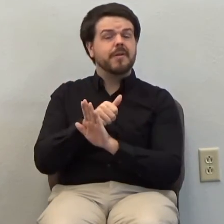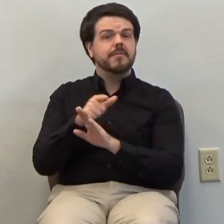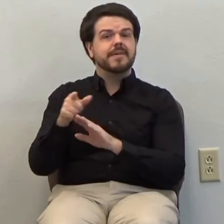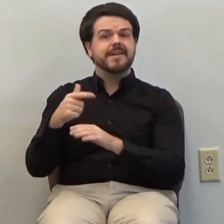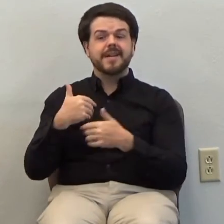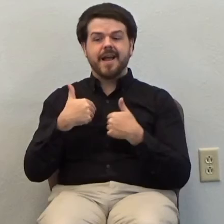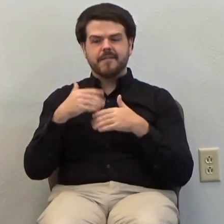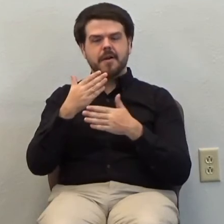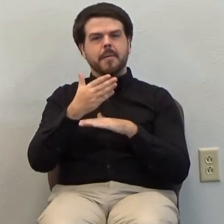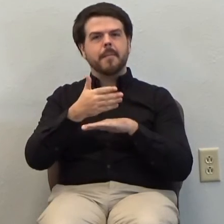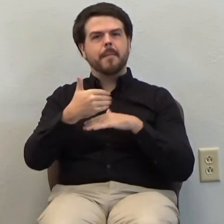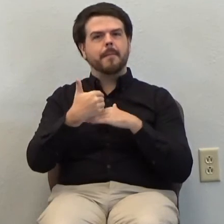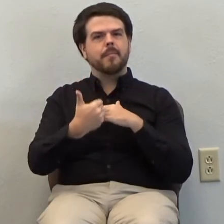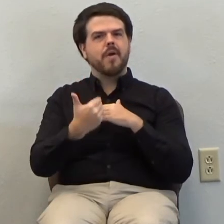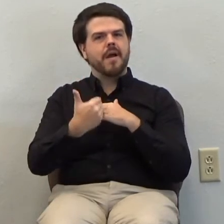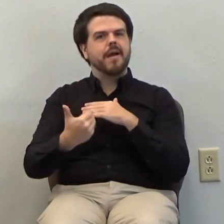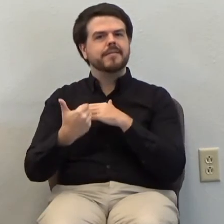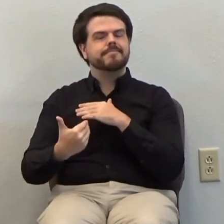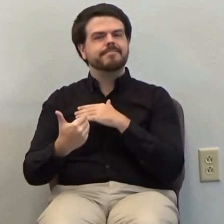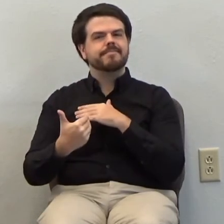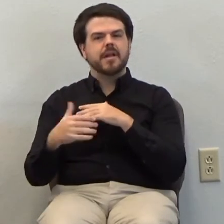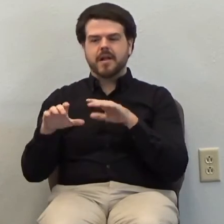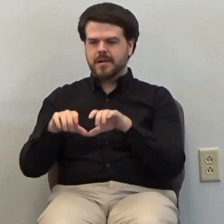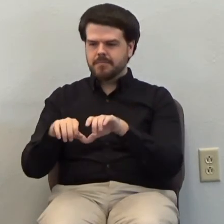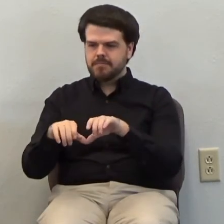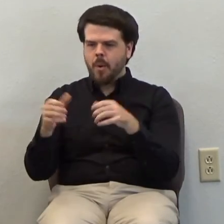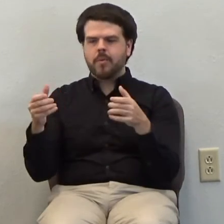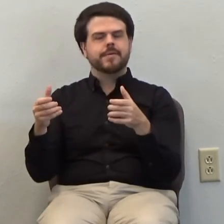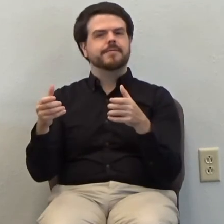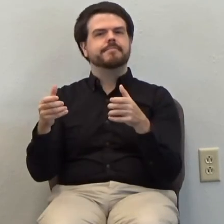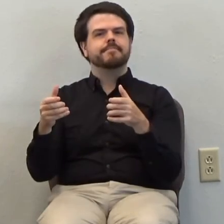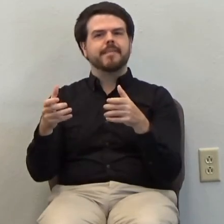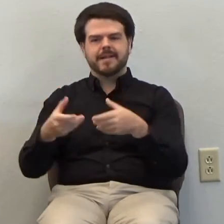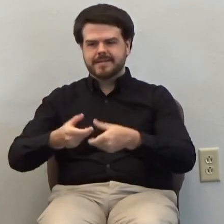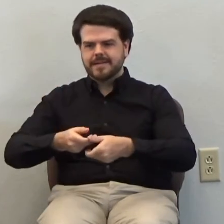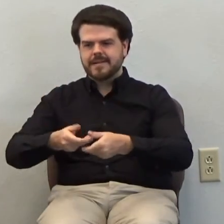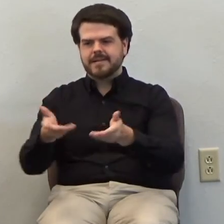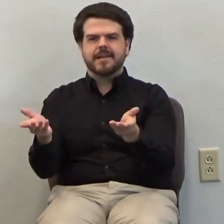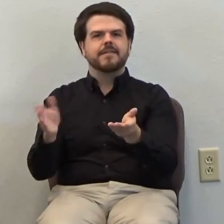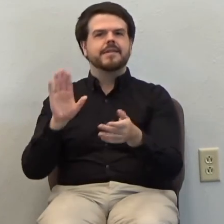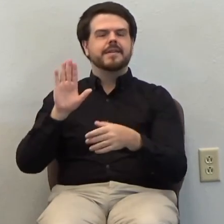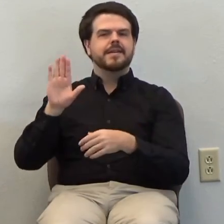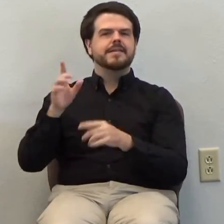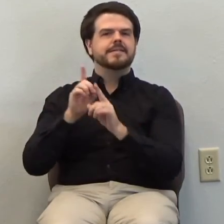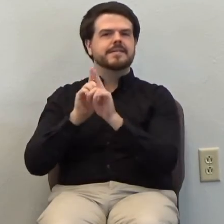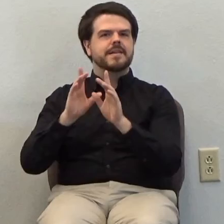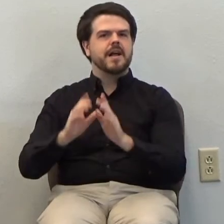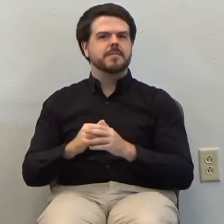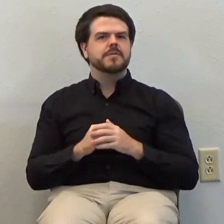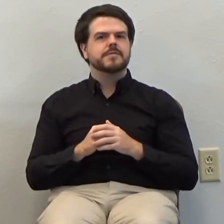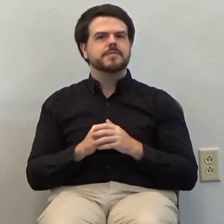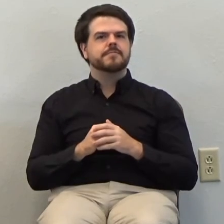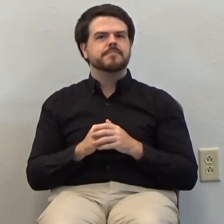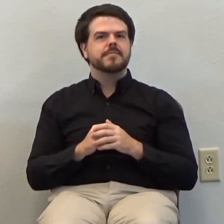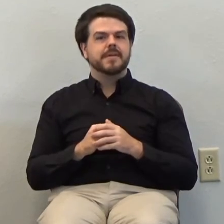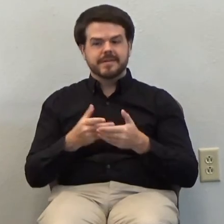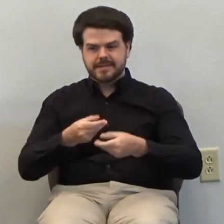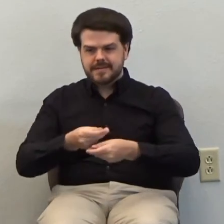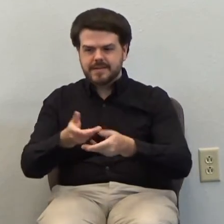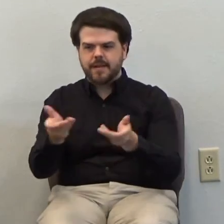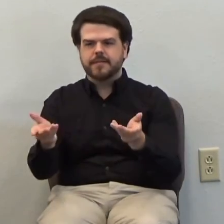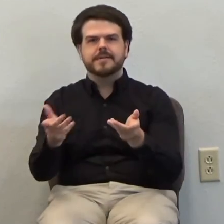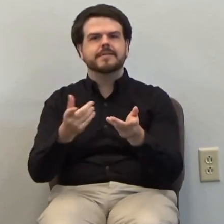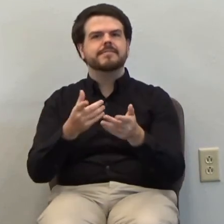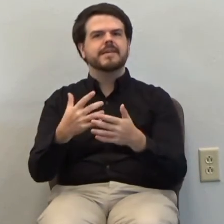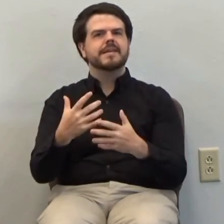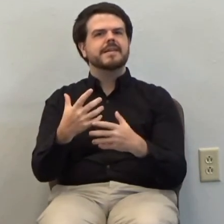and he gave it to his disciples and he said he broke it as I do in his name he gave it to his disciples and said take